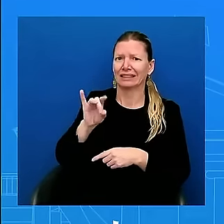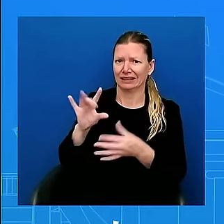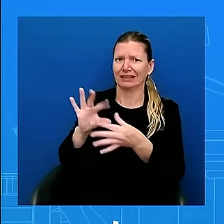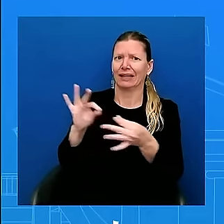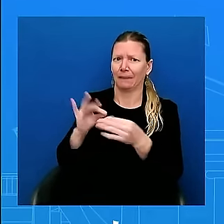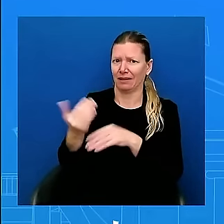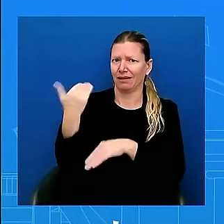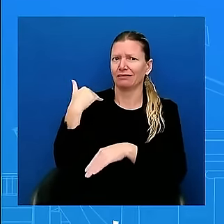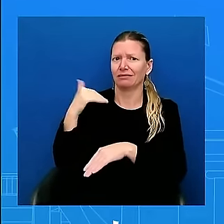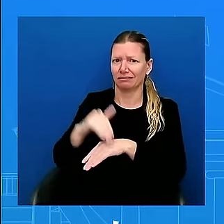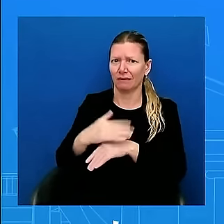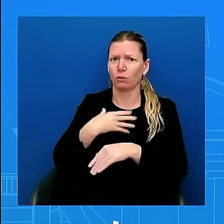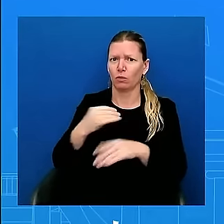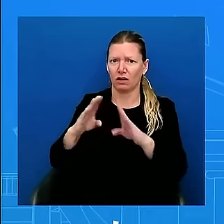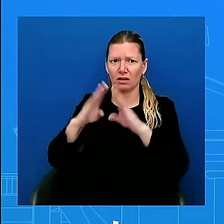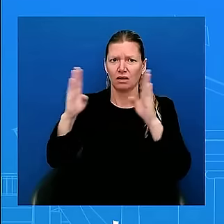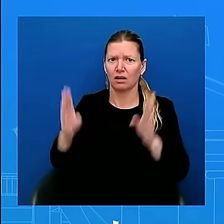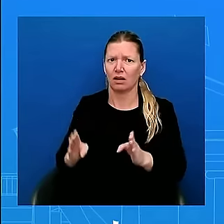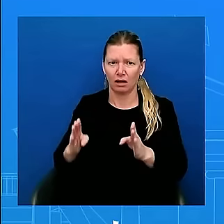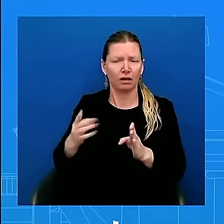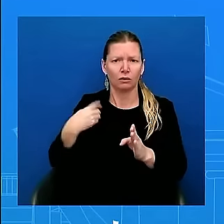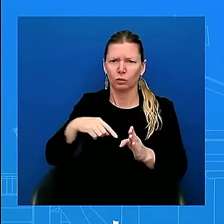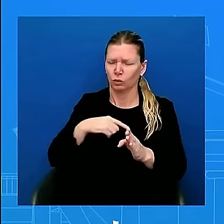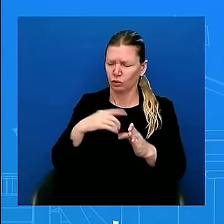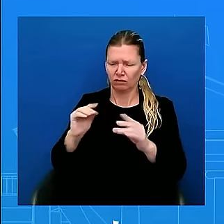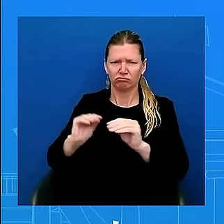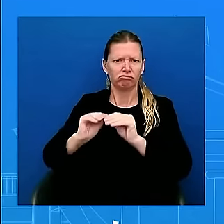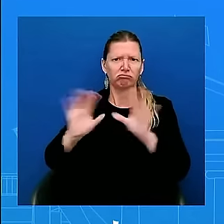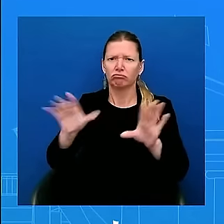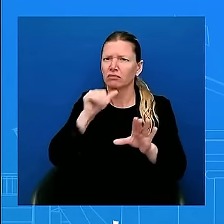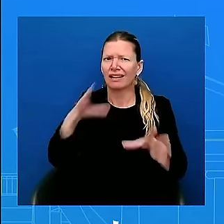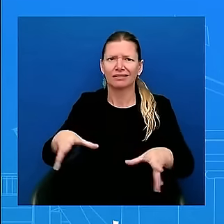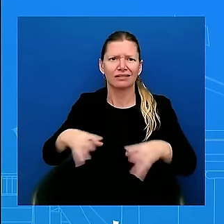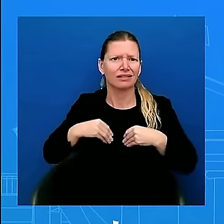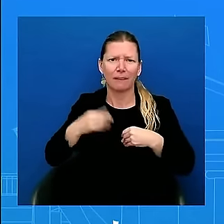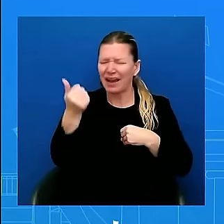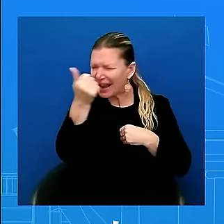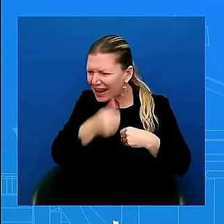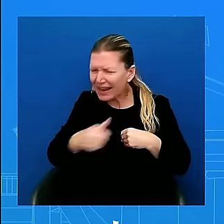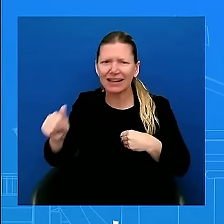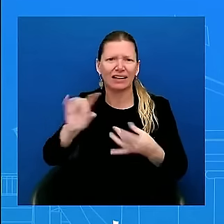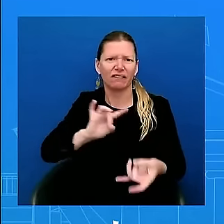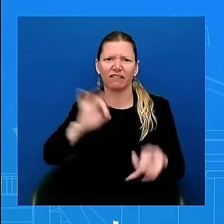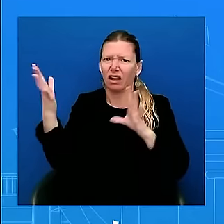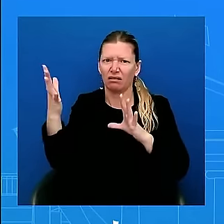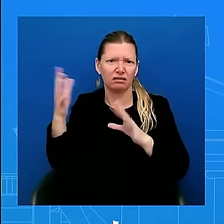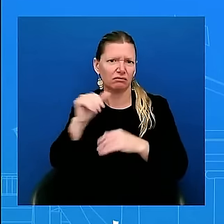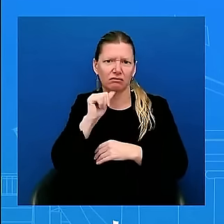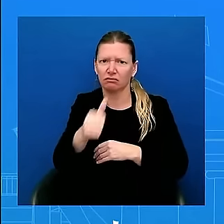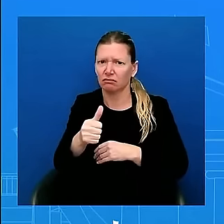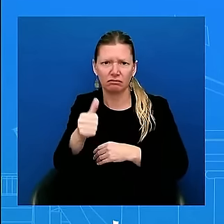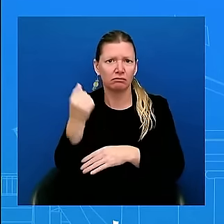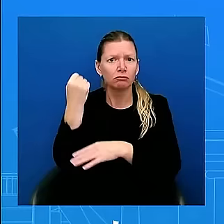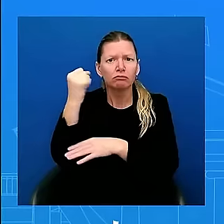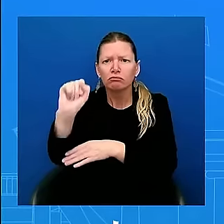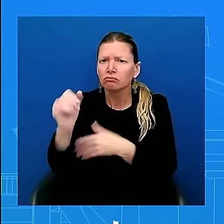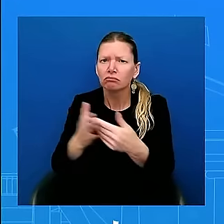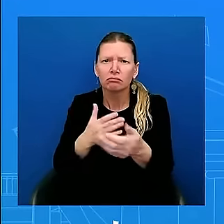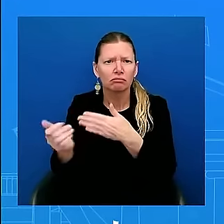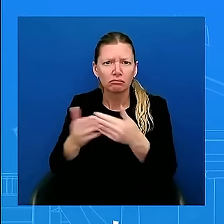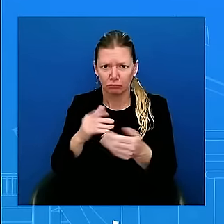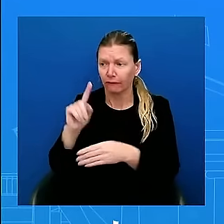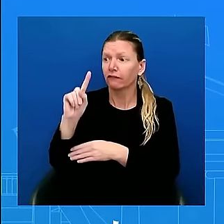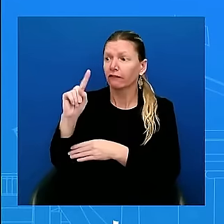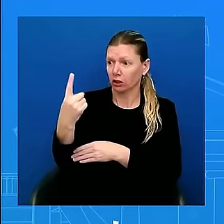First Amendment right to peacefully protest. We fully support that. We know that there are strong views about what's going on in Gaza, and some of those views